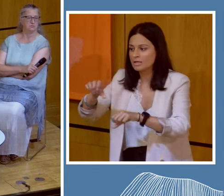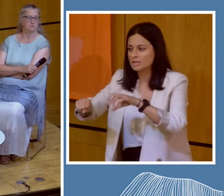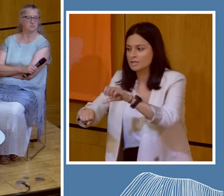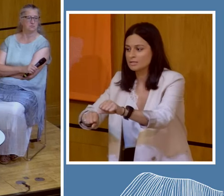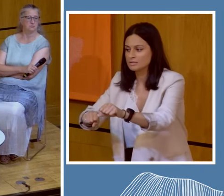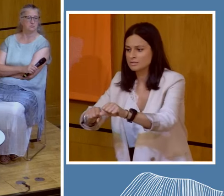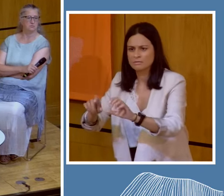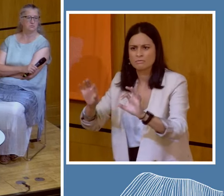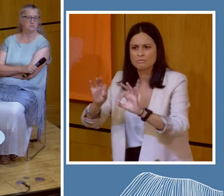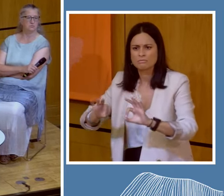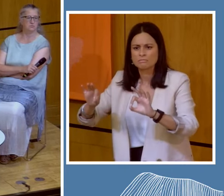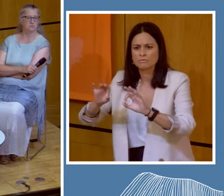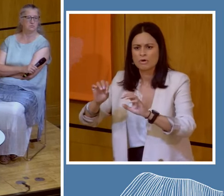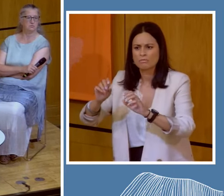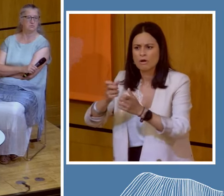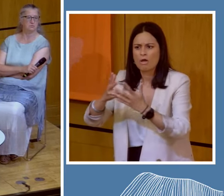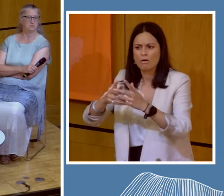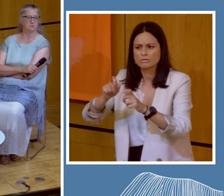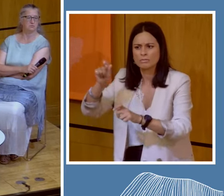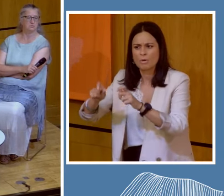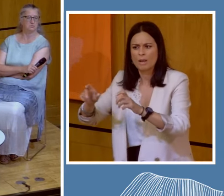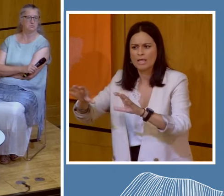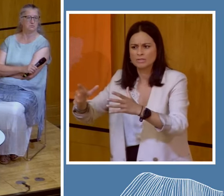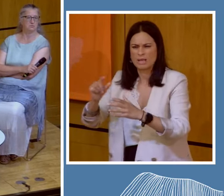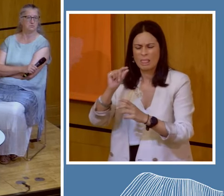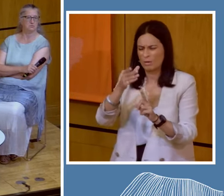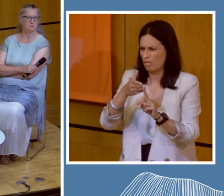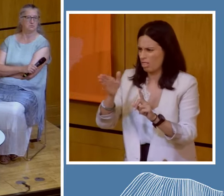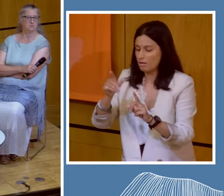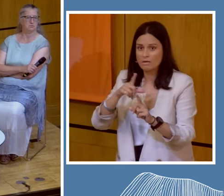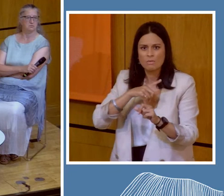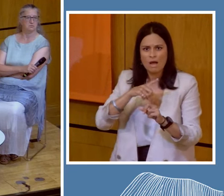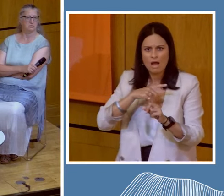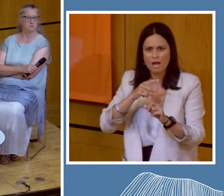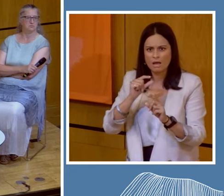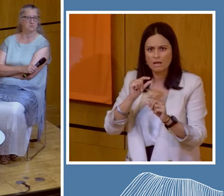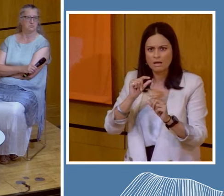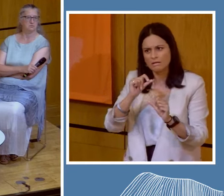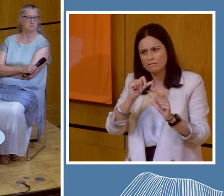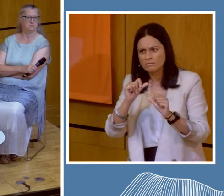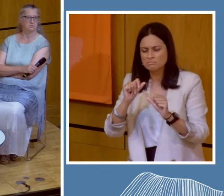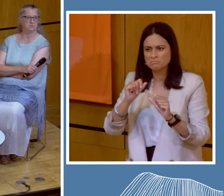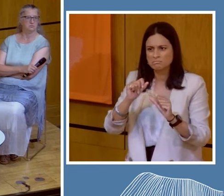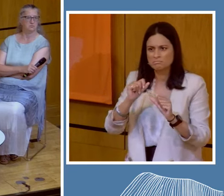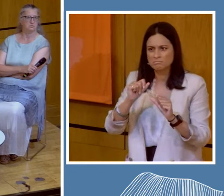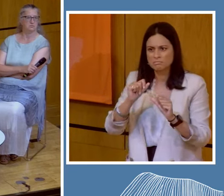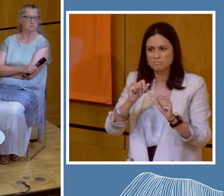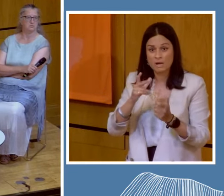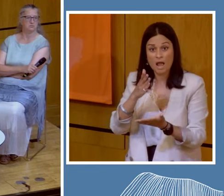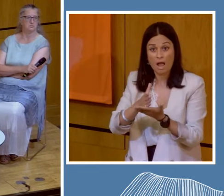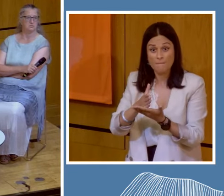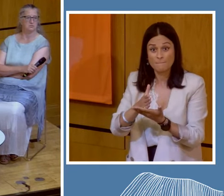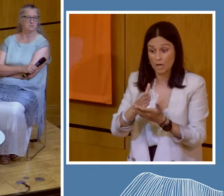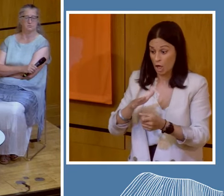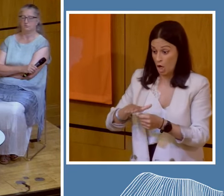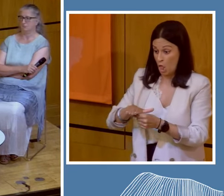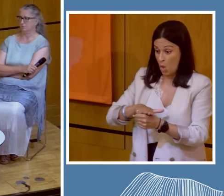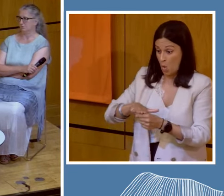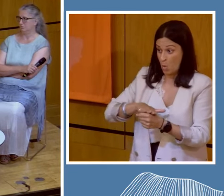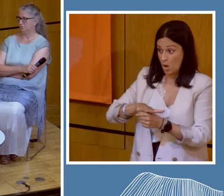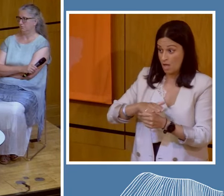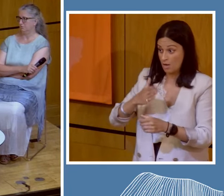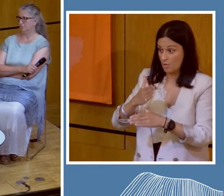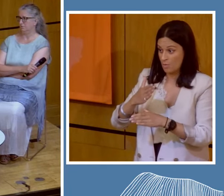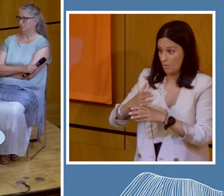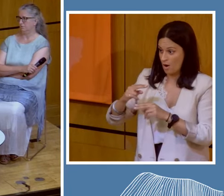over. So I think it's a bit misleading to, you know, it's true that local people living